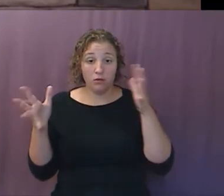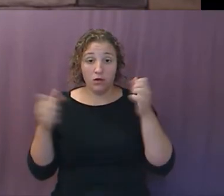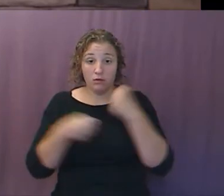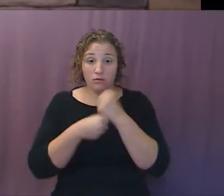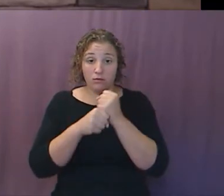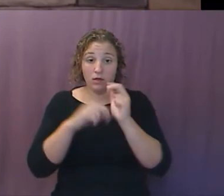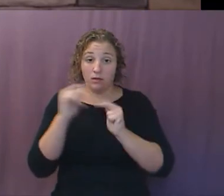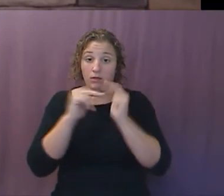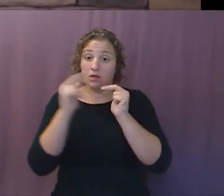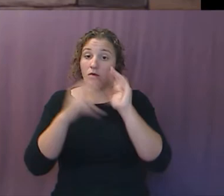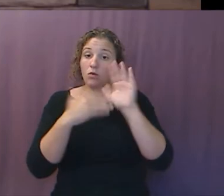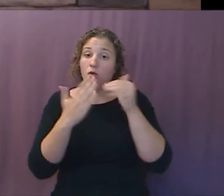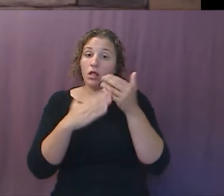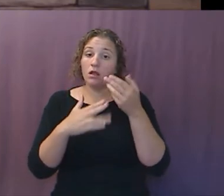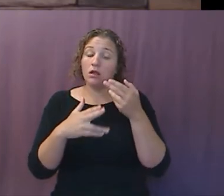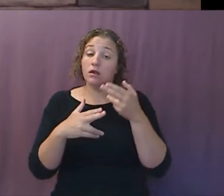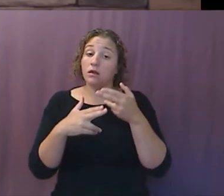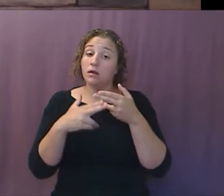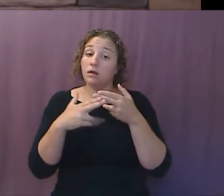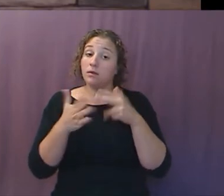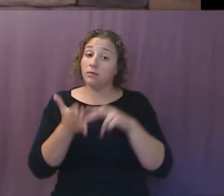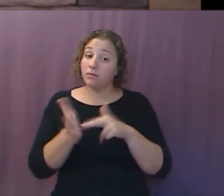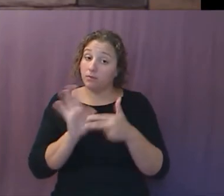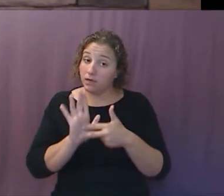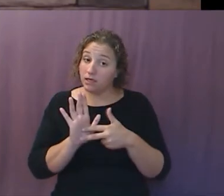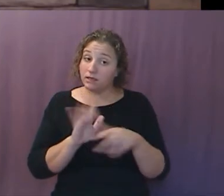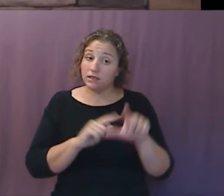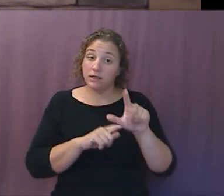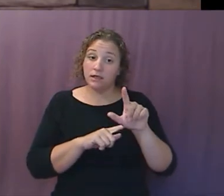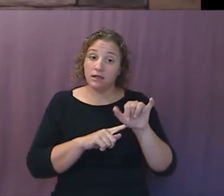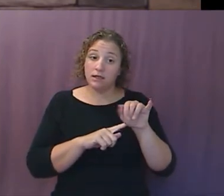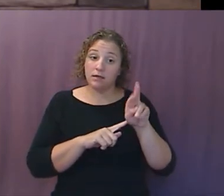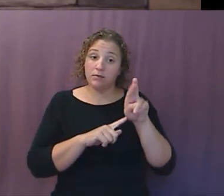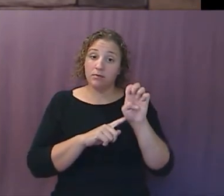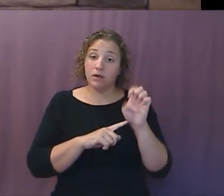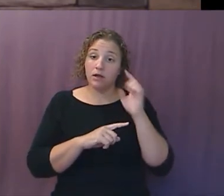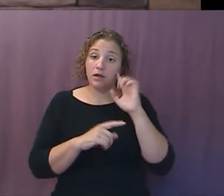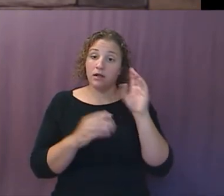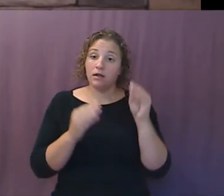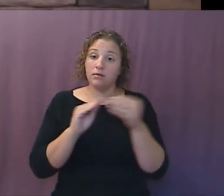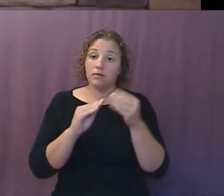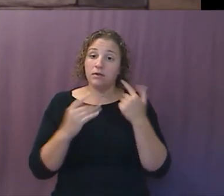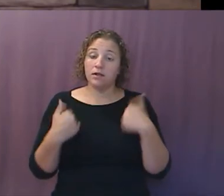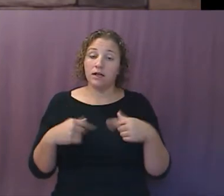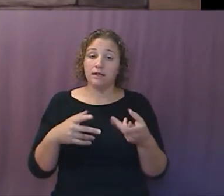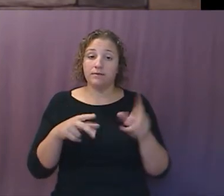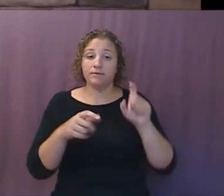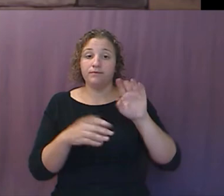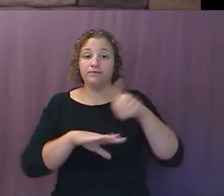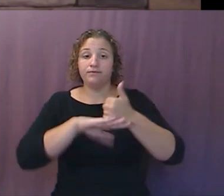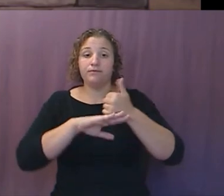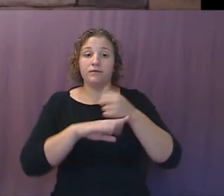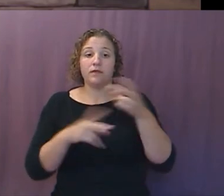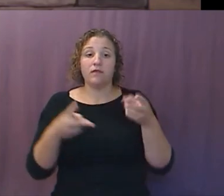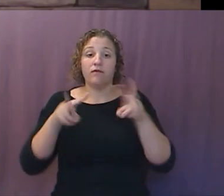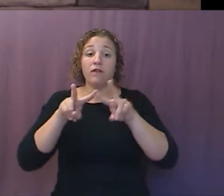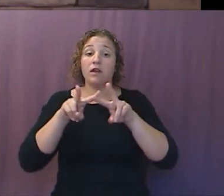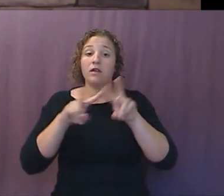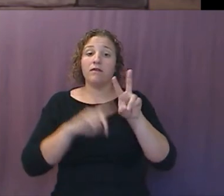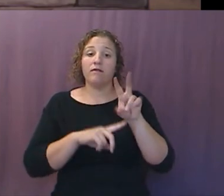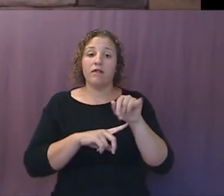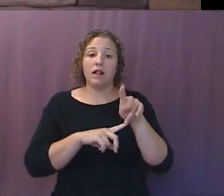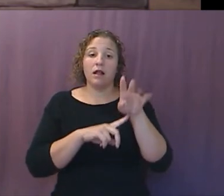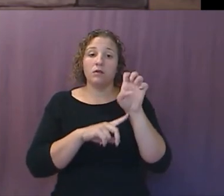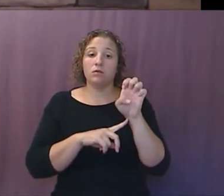it means is that the Libra will have what no other currency has today, a fixed value. And that fixture will